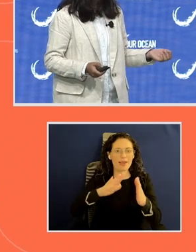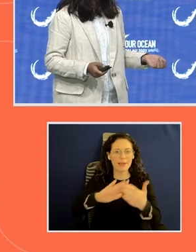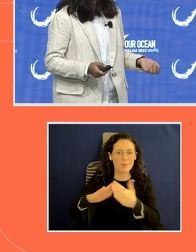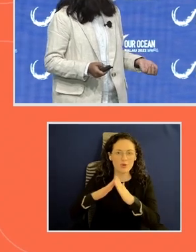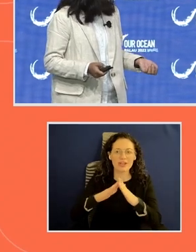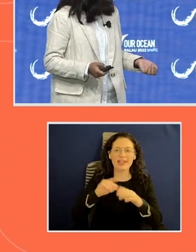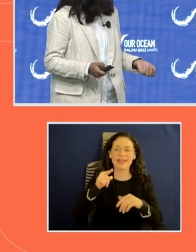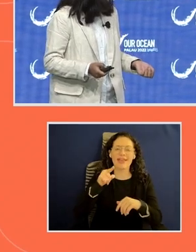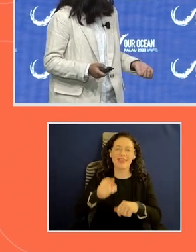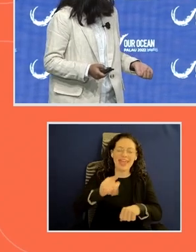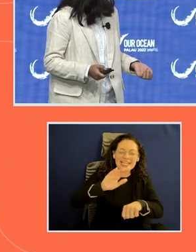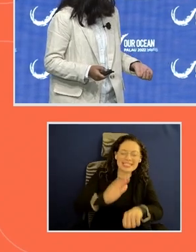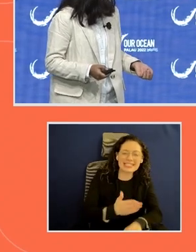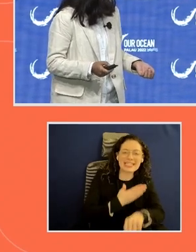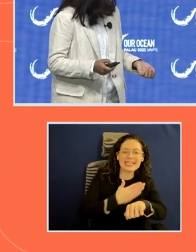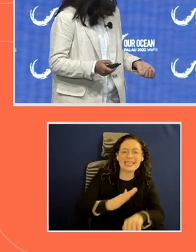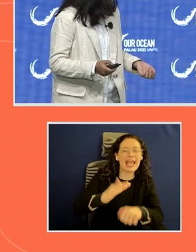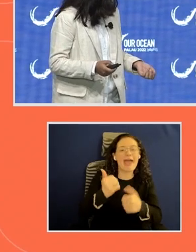time I go back to the island.